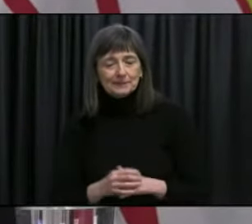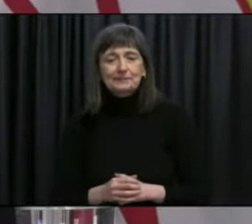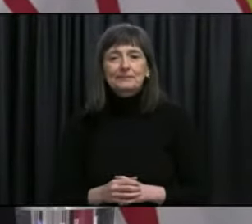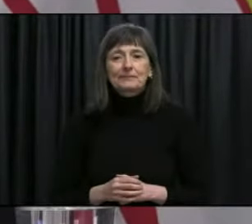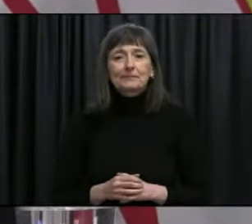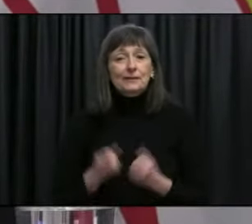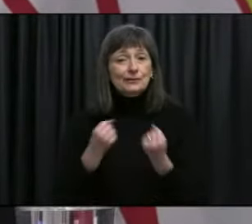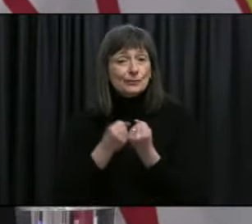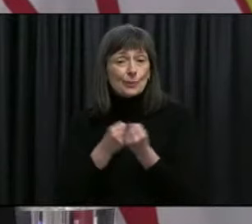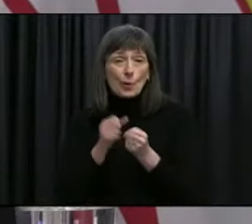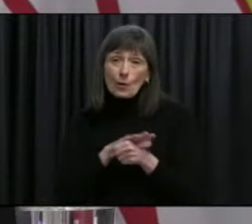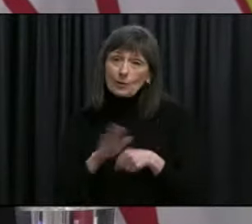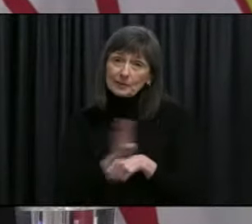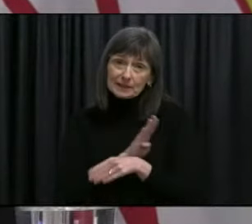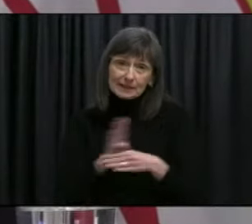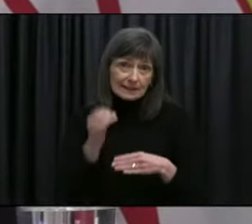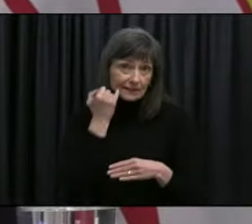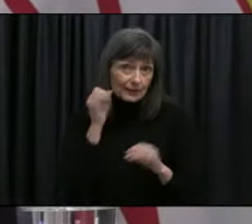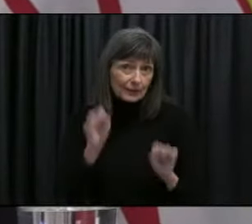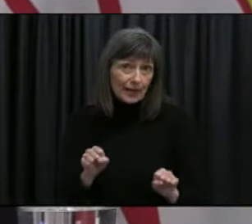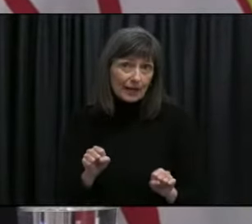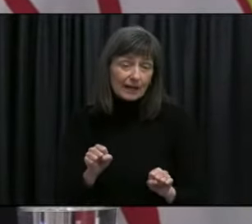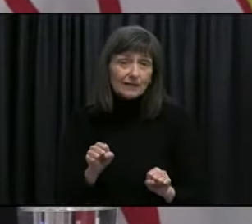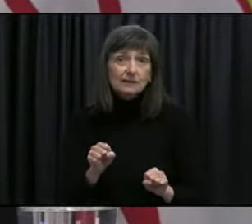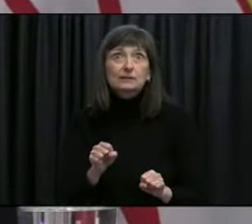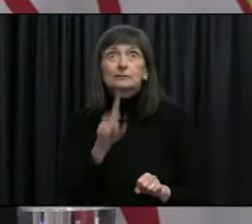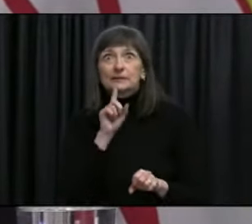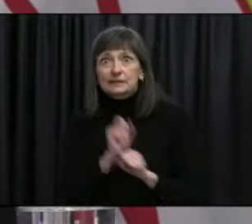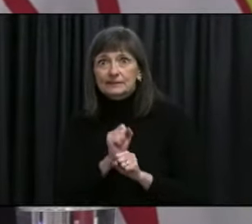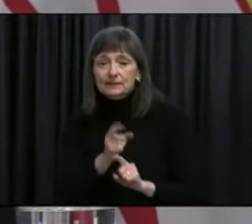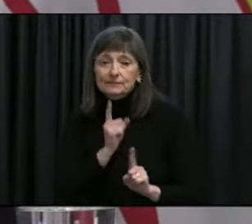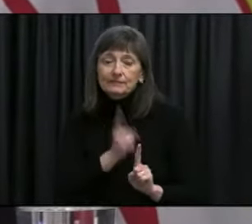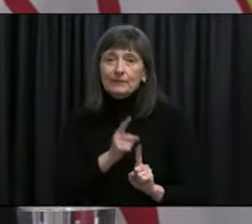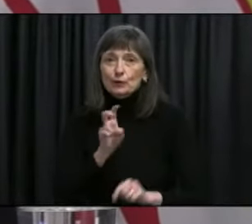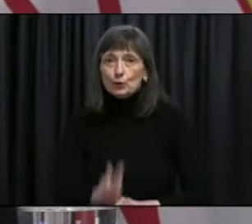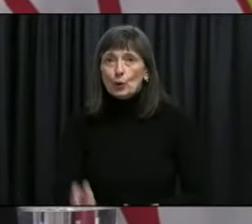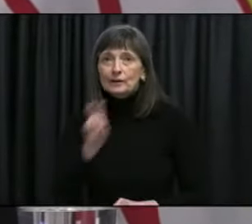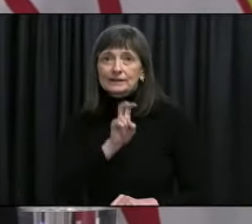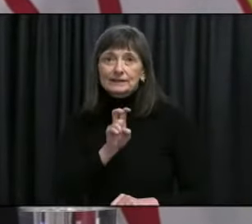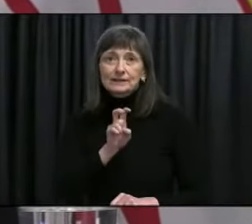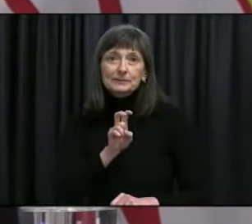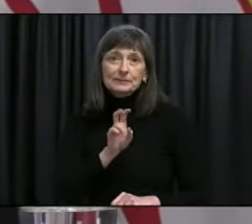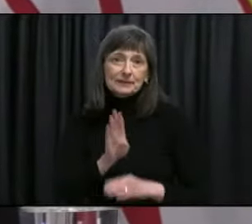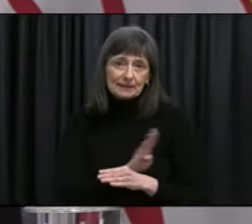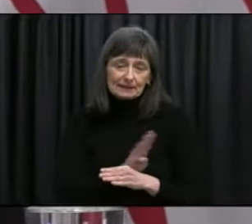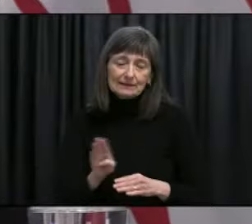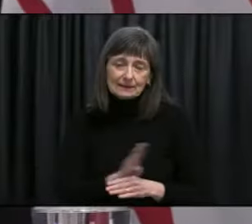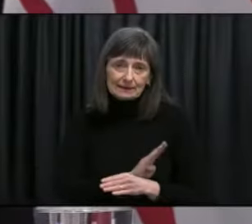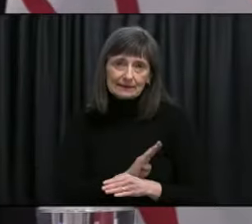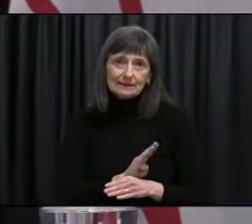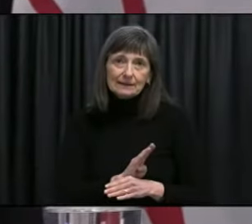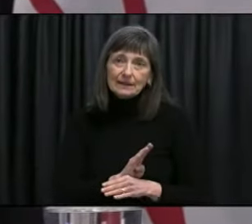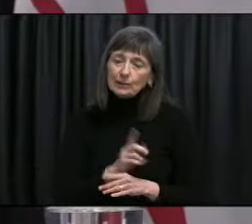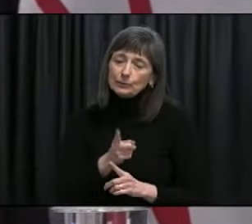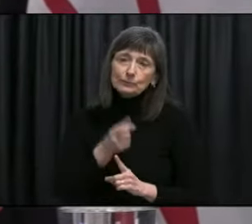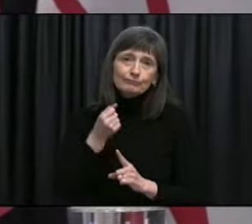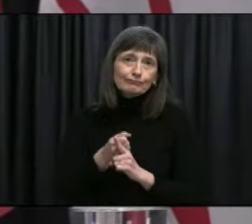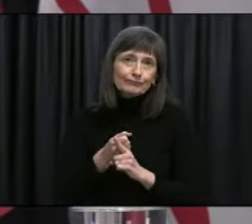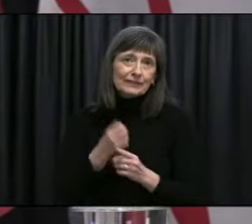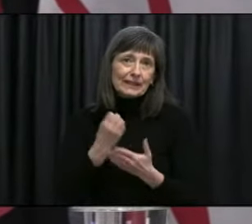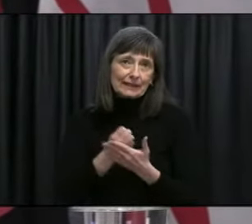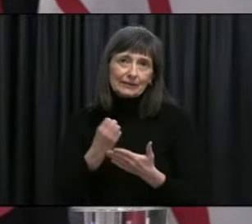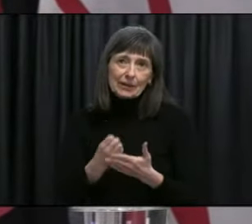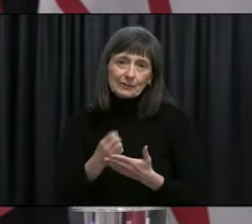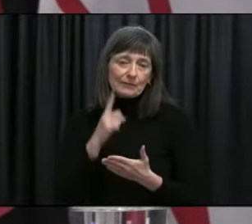support local businesses where you can especially those in the hospitality and tourism uh industry uh they've been particularly hit hard in in this